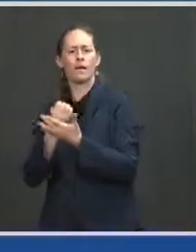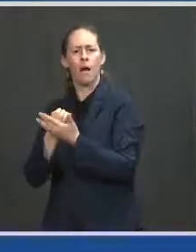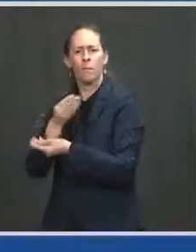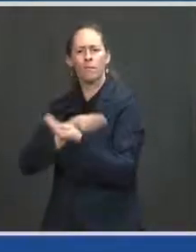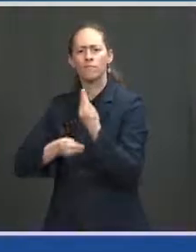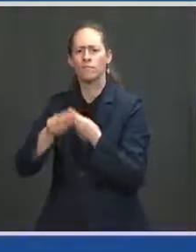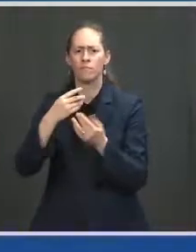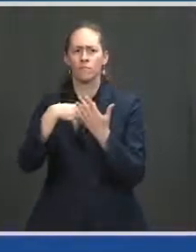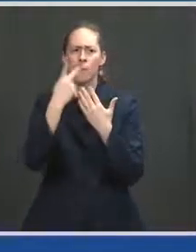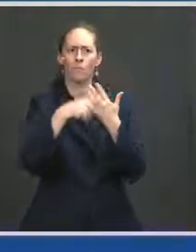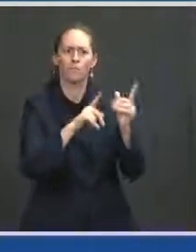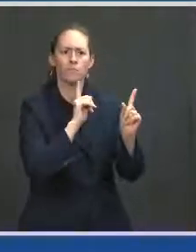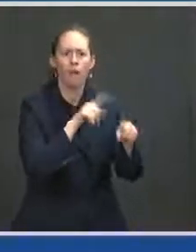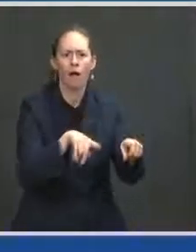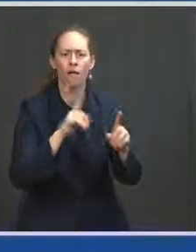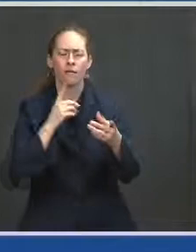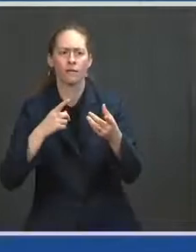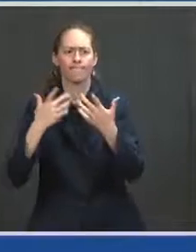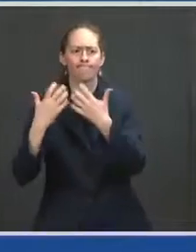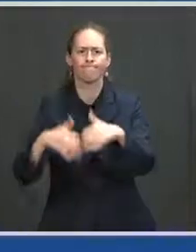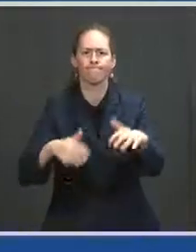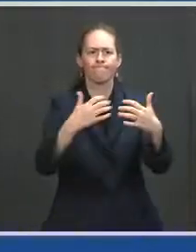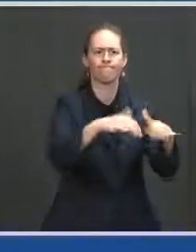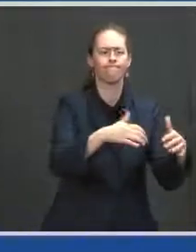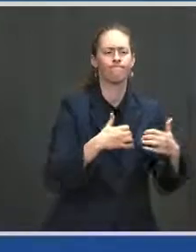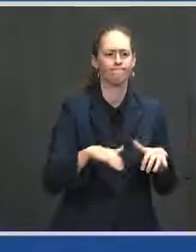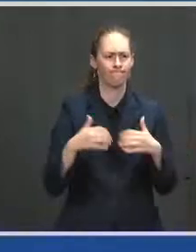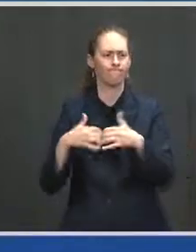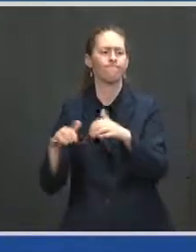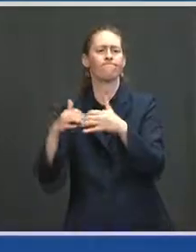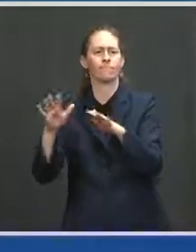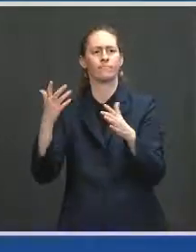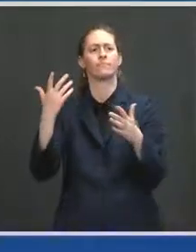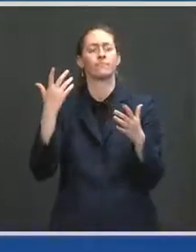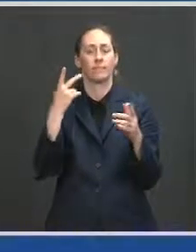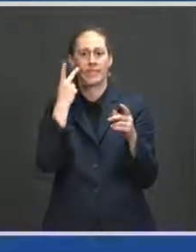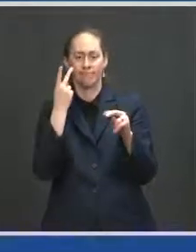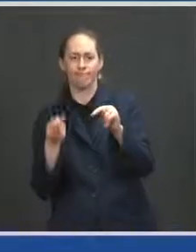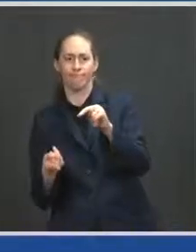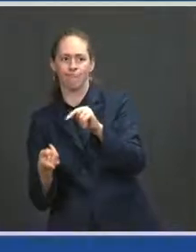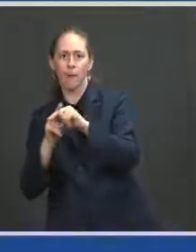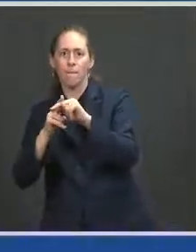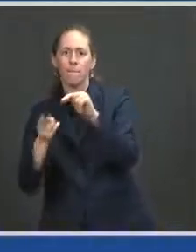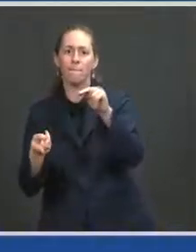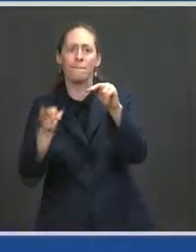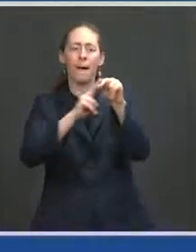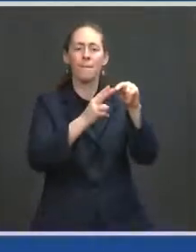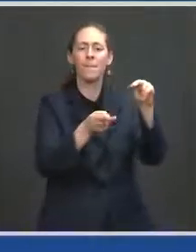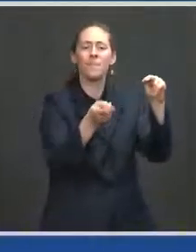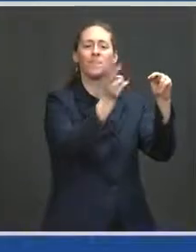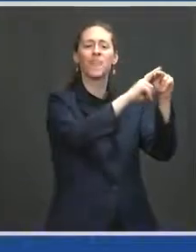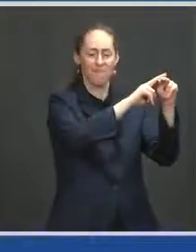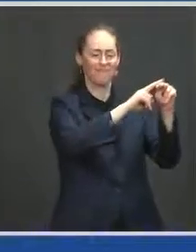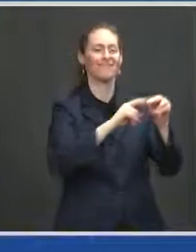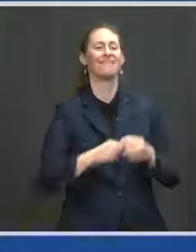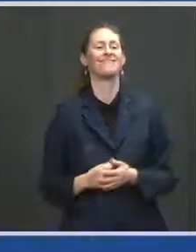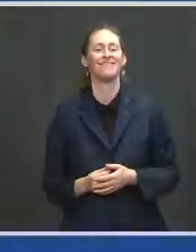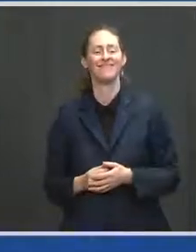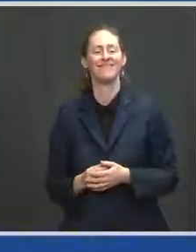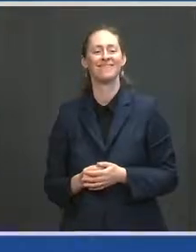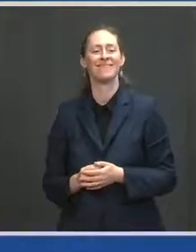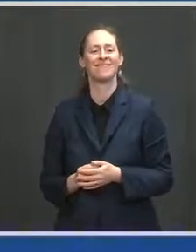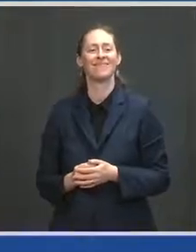to four percentage points to our growth, driving stronger growth not just there- not just this year, but in years to come.